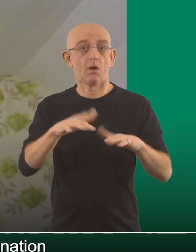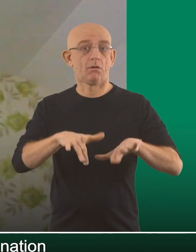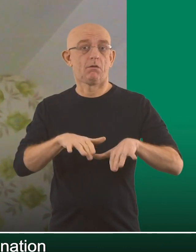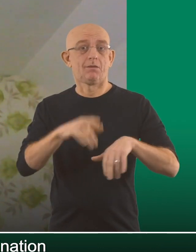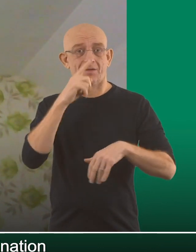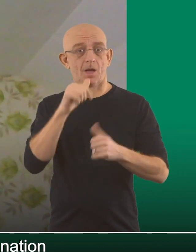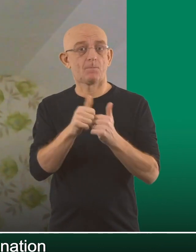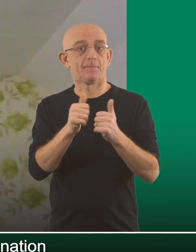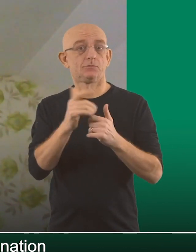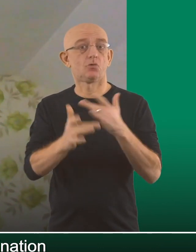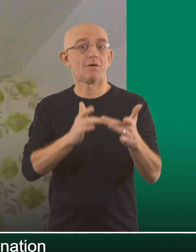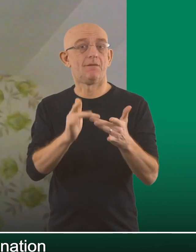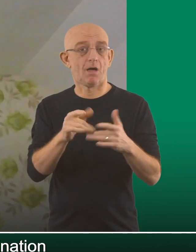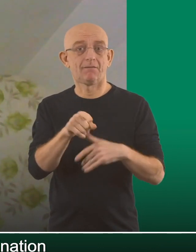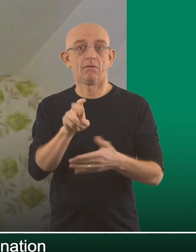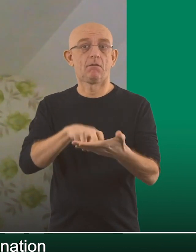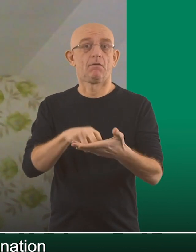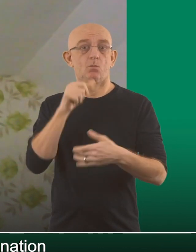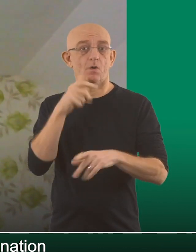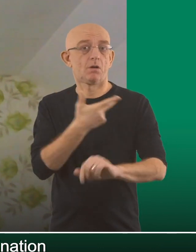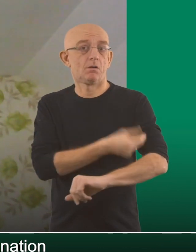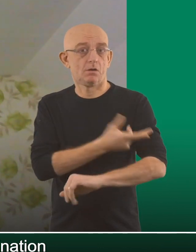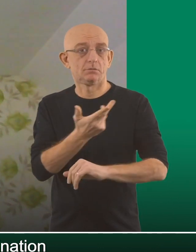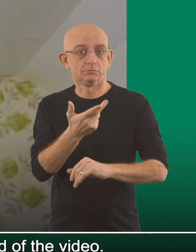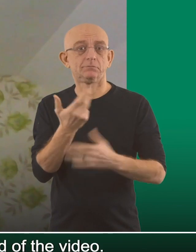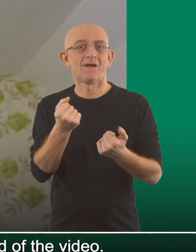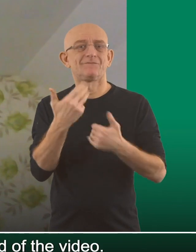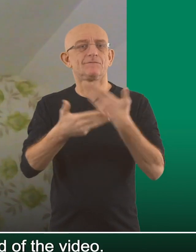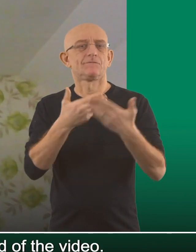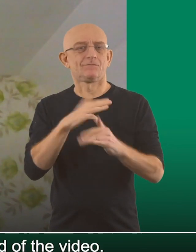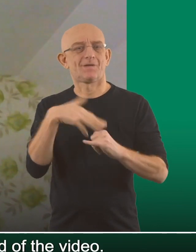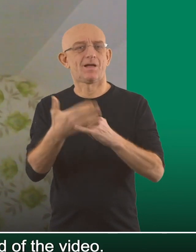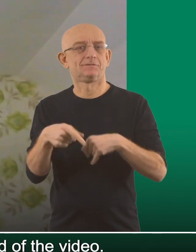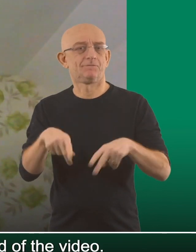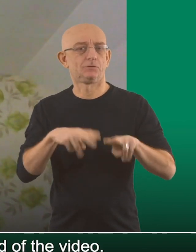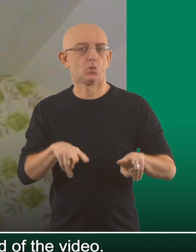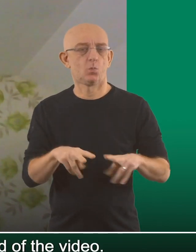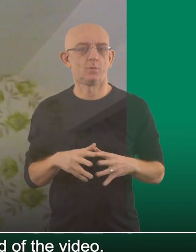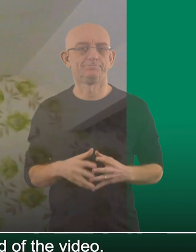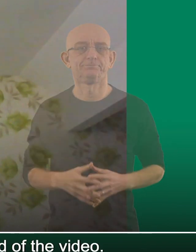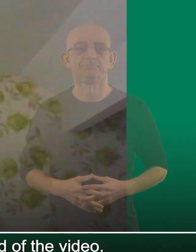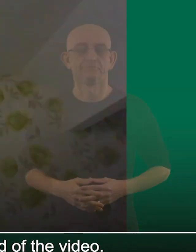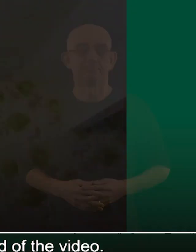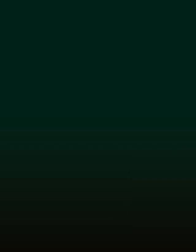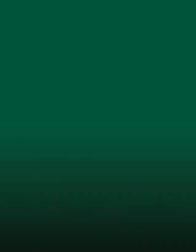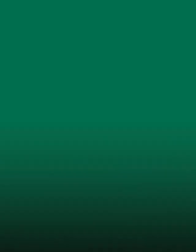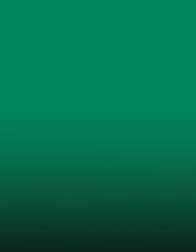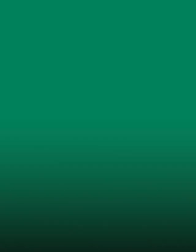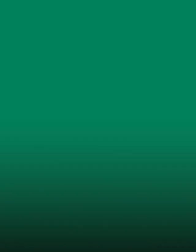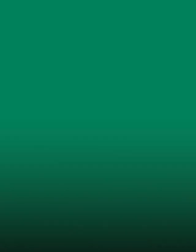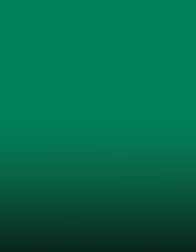vaccination appointment online or call the free phone number on 119 and the details will be available at the end of the video.